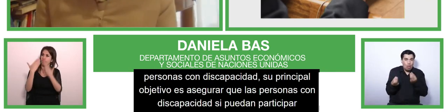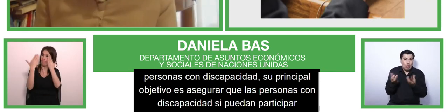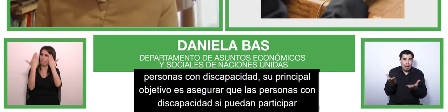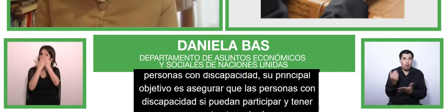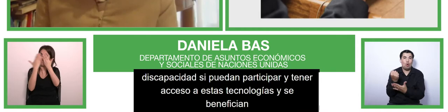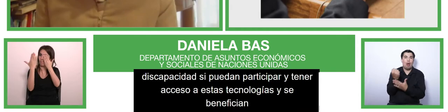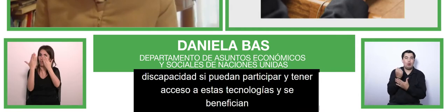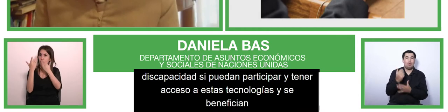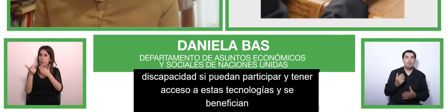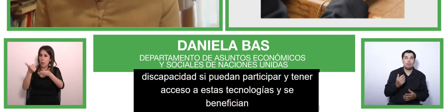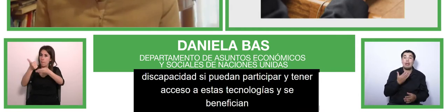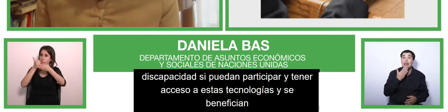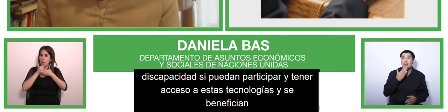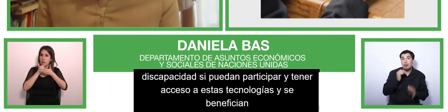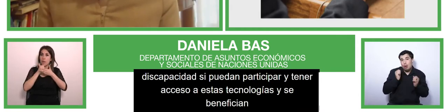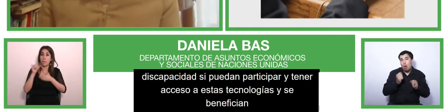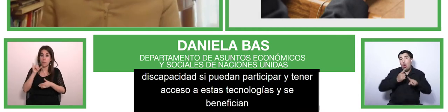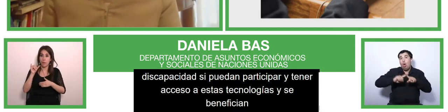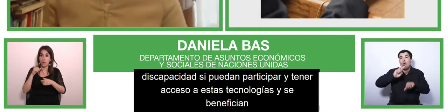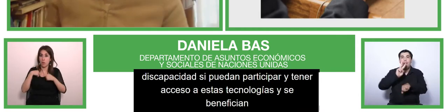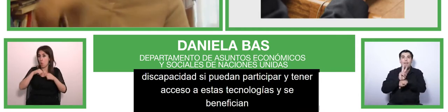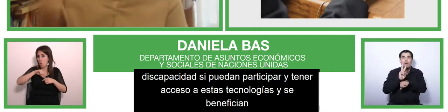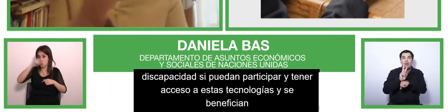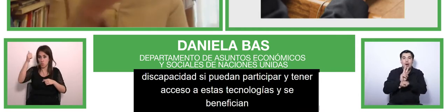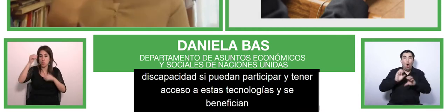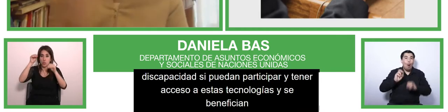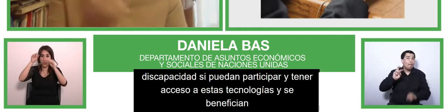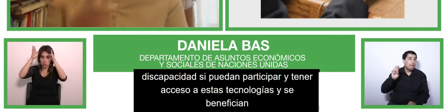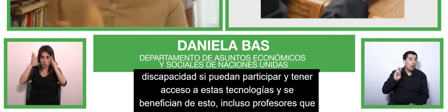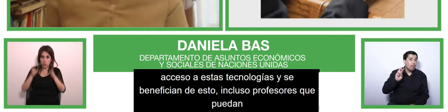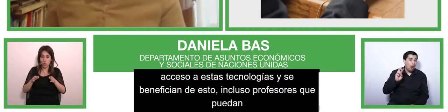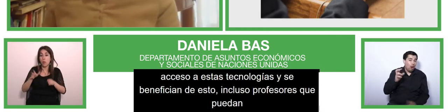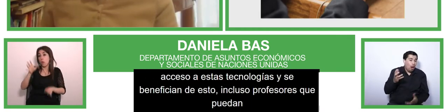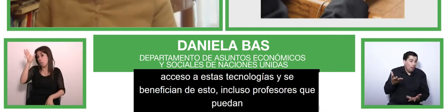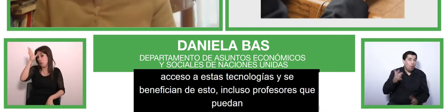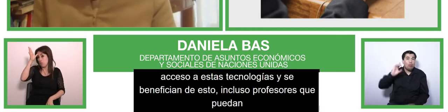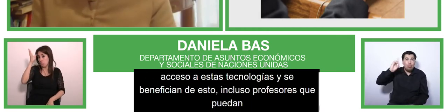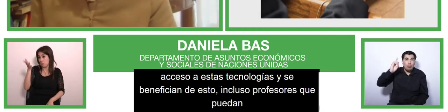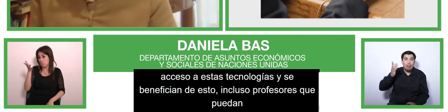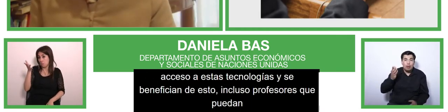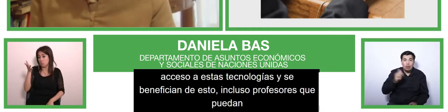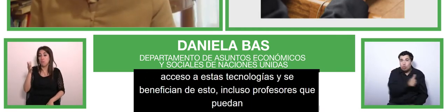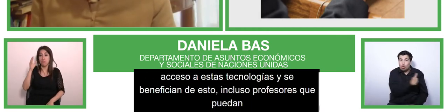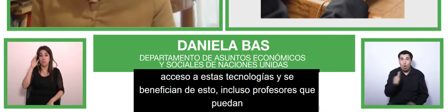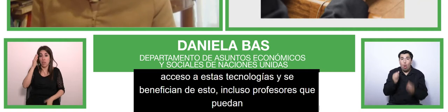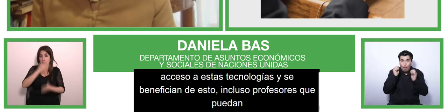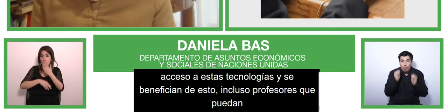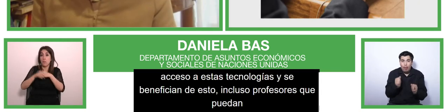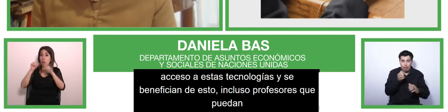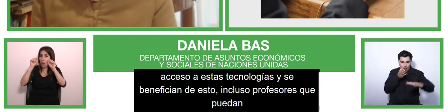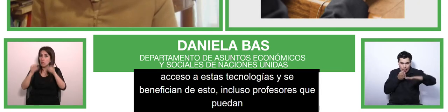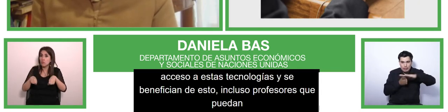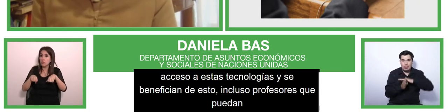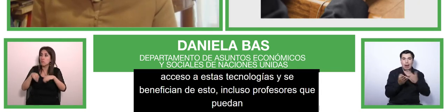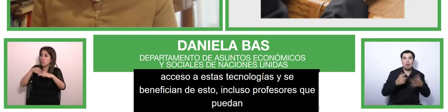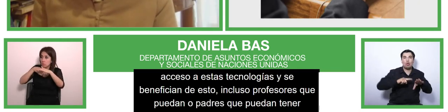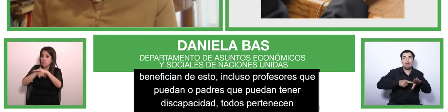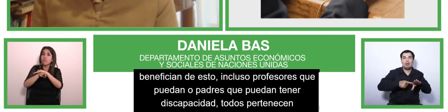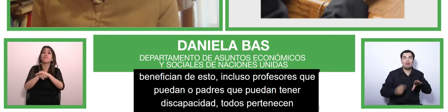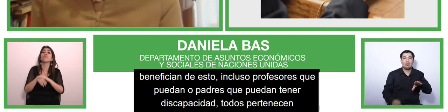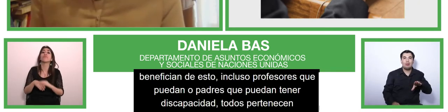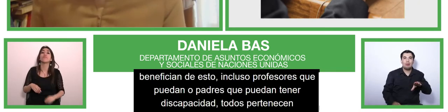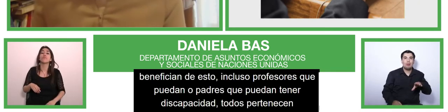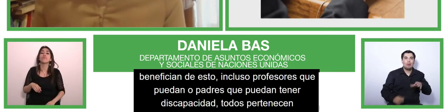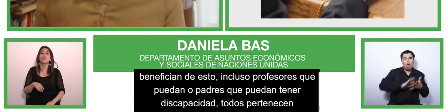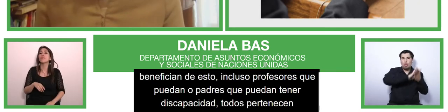child with disability um all of that you know belongs to the size to the cycle and circle of inclusive education